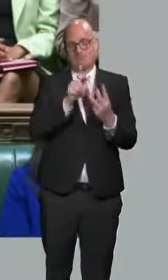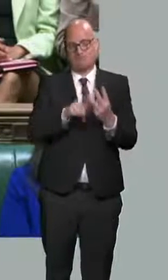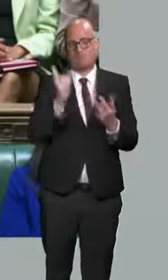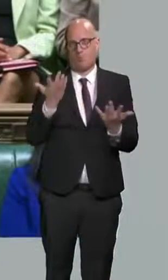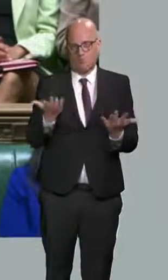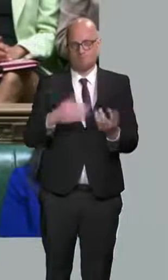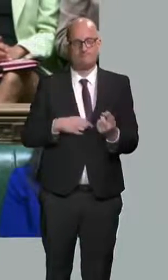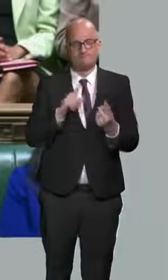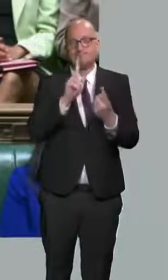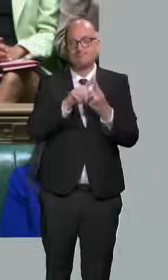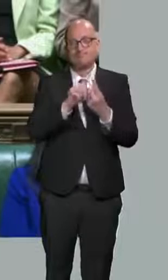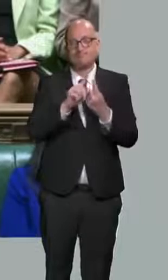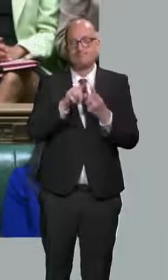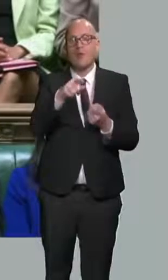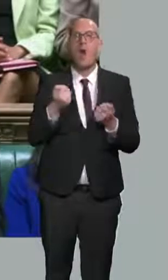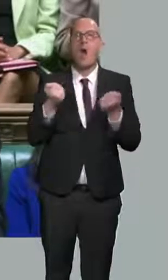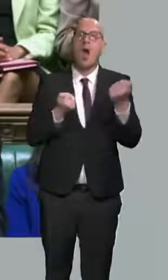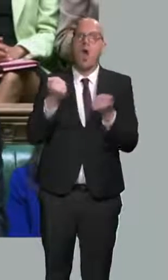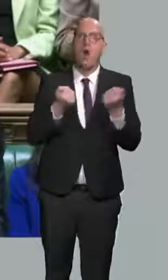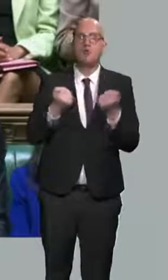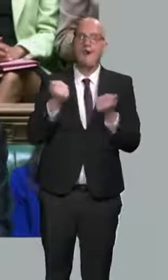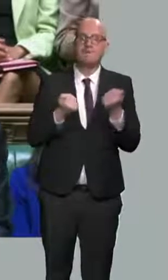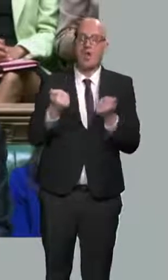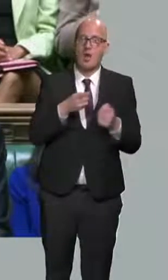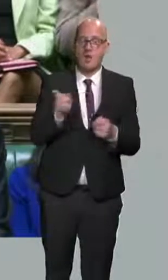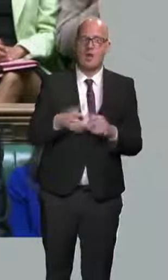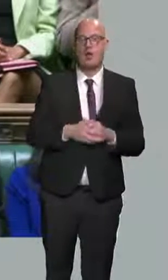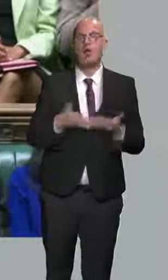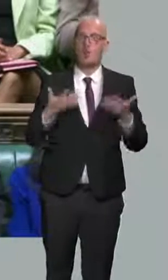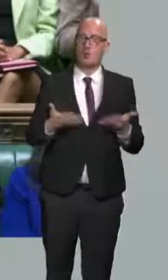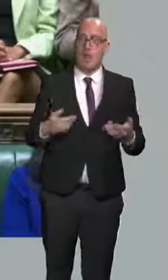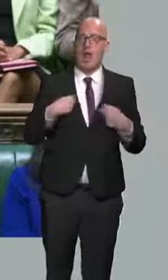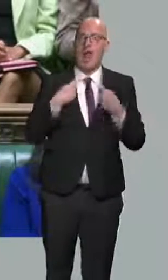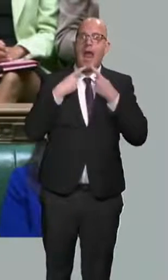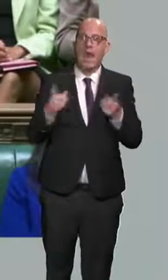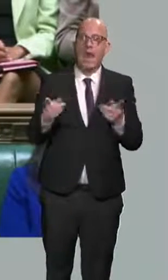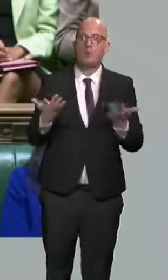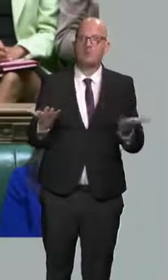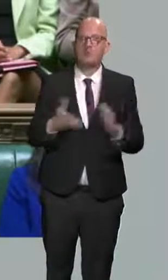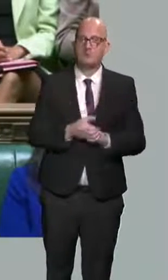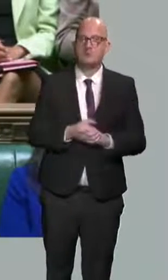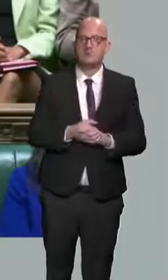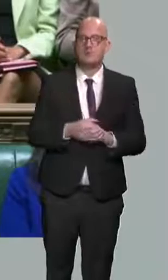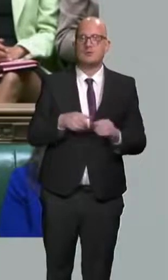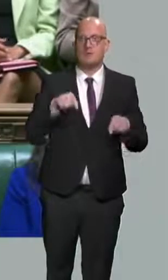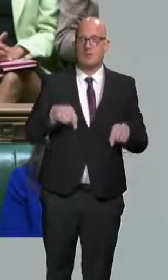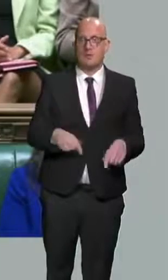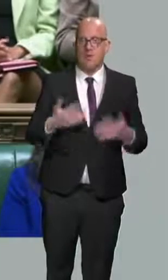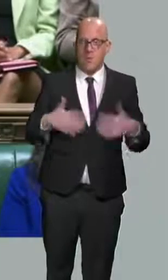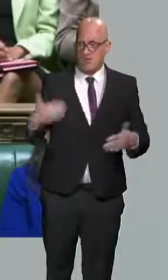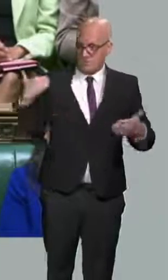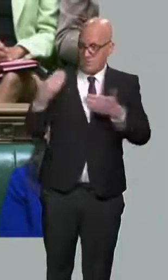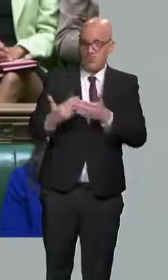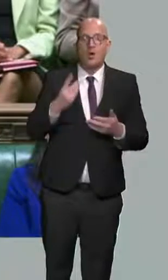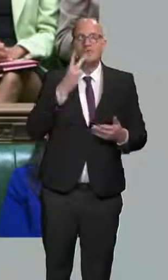First, I am going to help motorists. Today, I can announce that for only the second time in 20